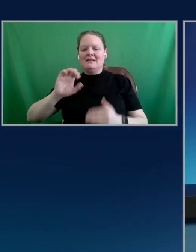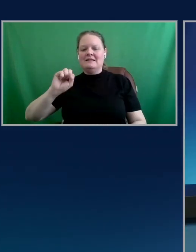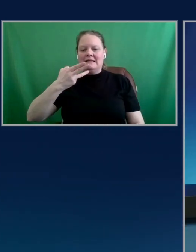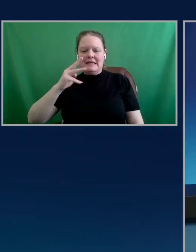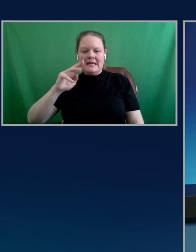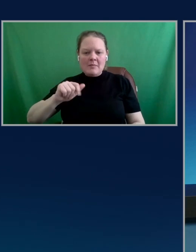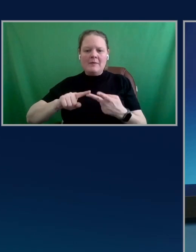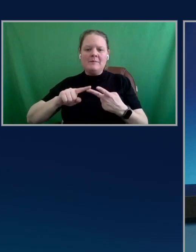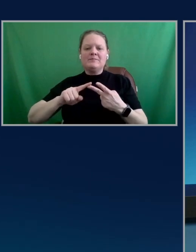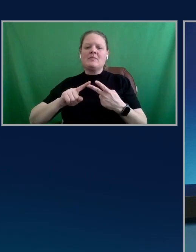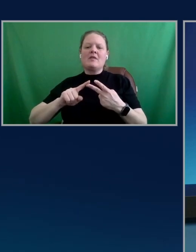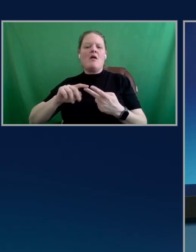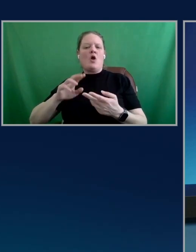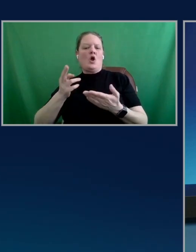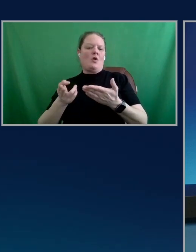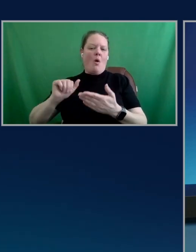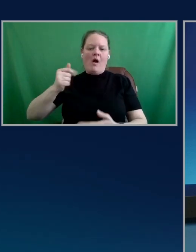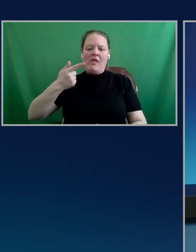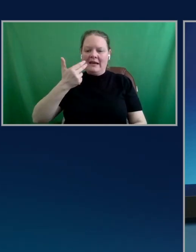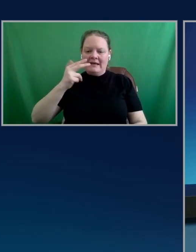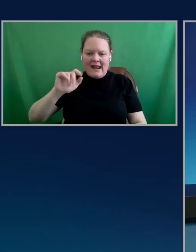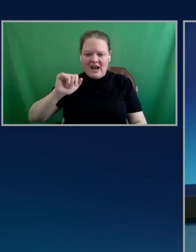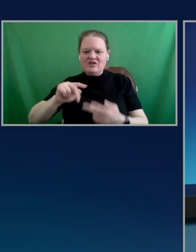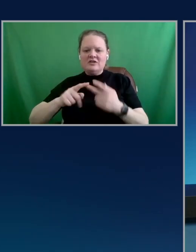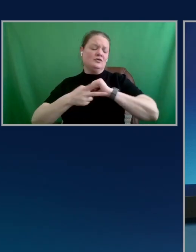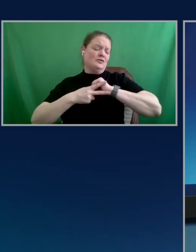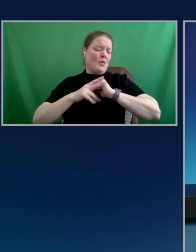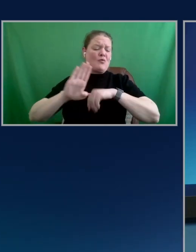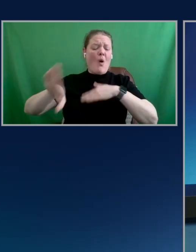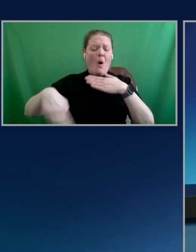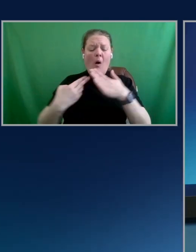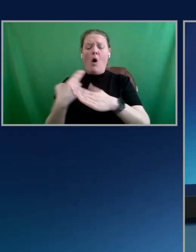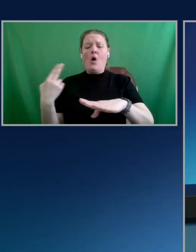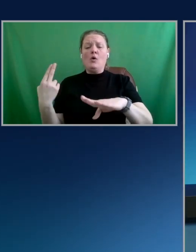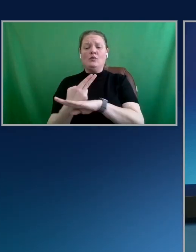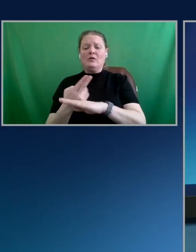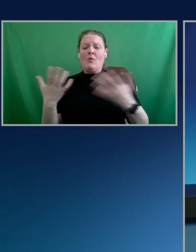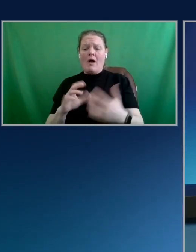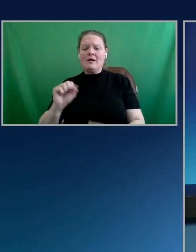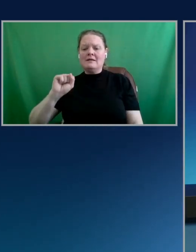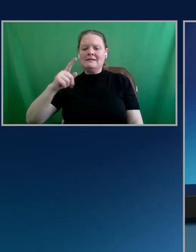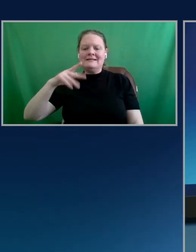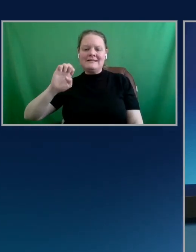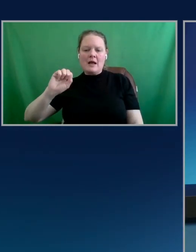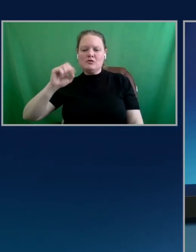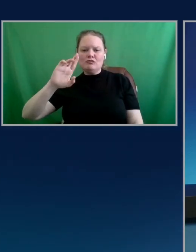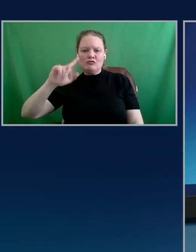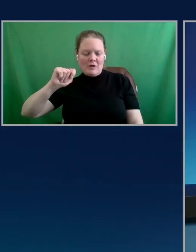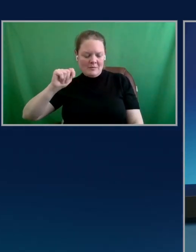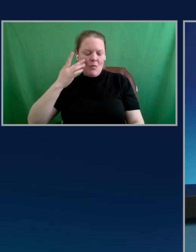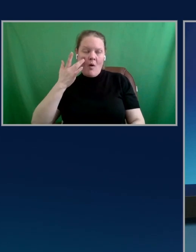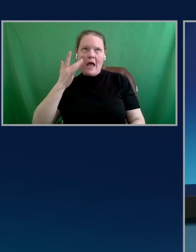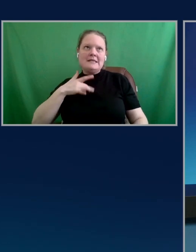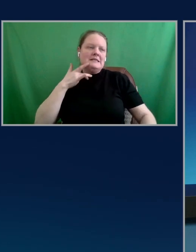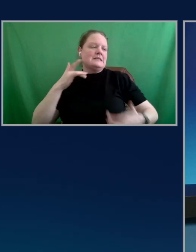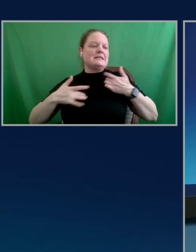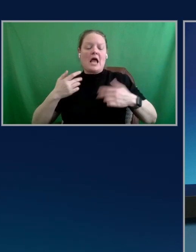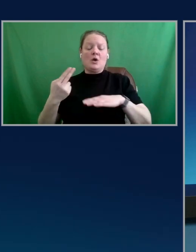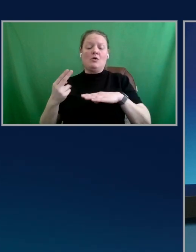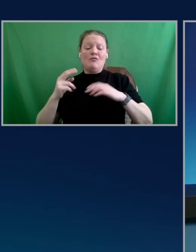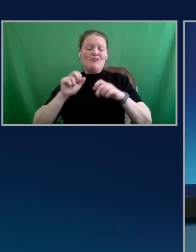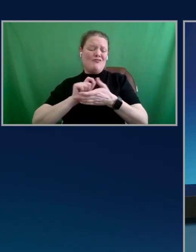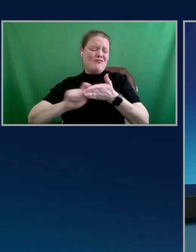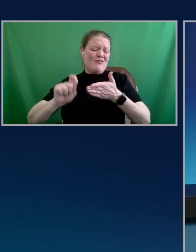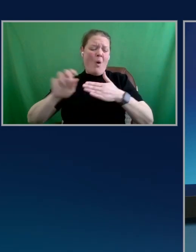in TypeScript, storage, TypeScript. So I think it's really exciting because you're writing all of your code just in one code base in one